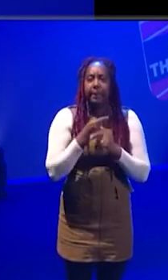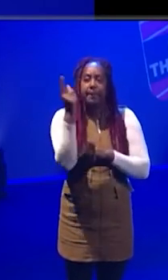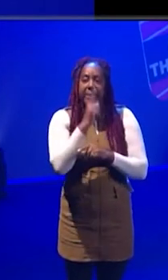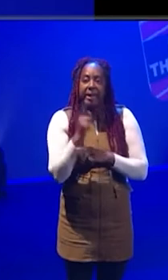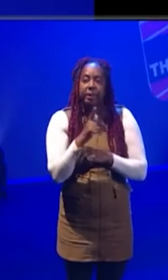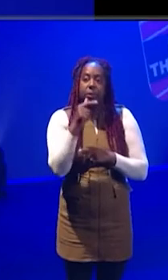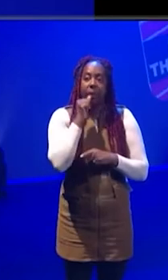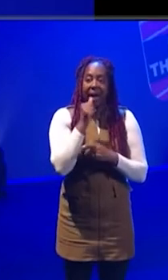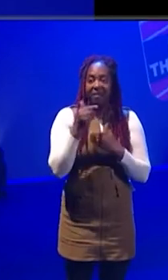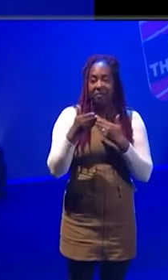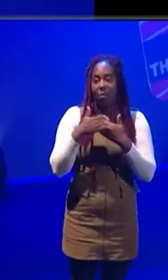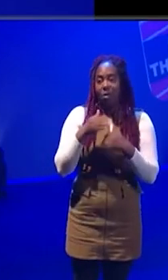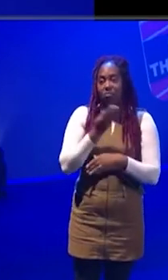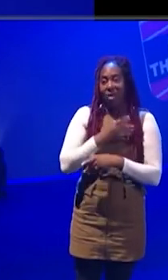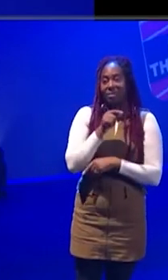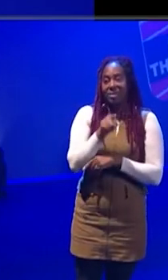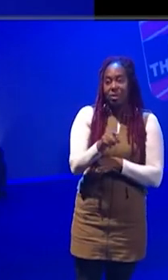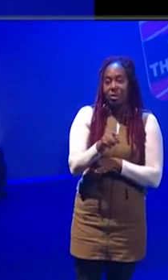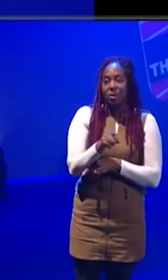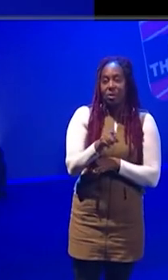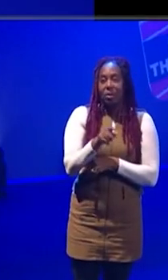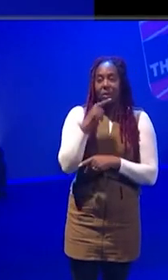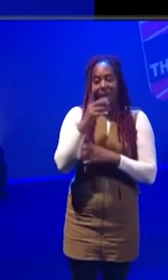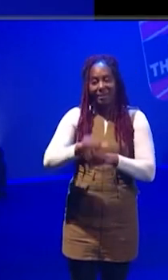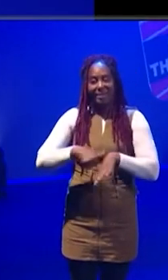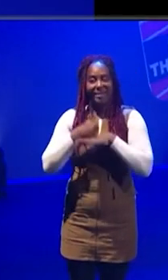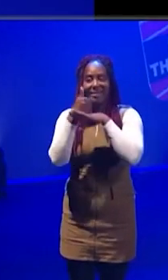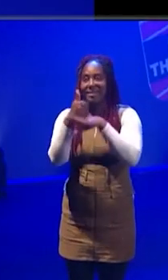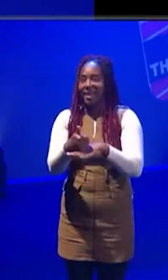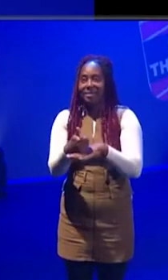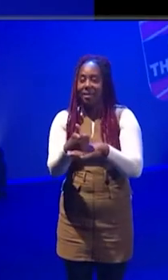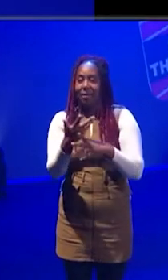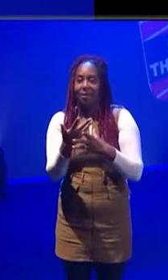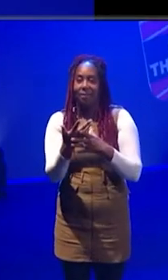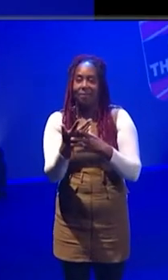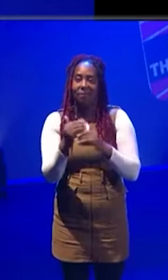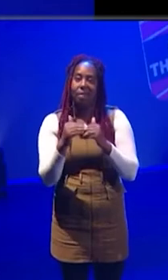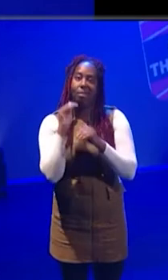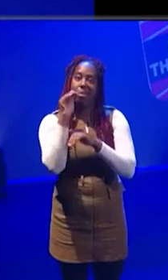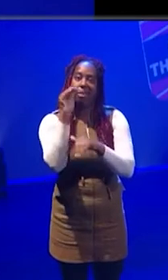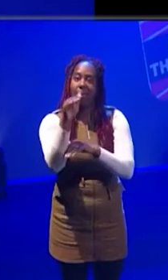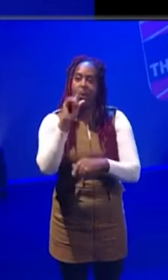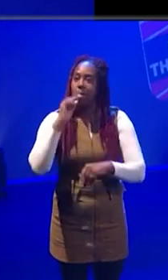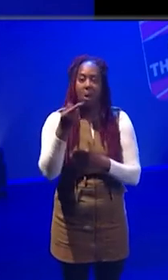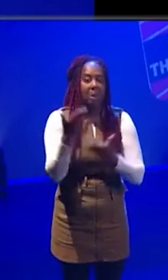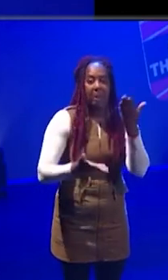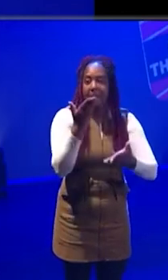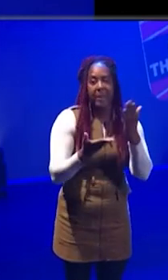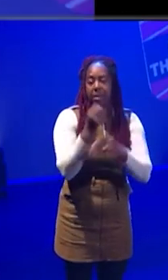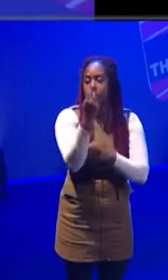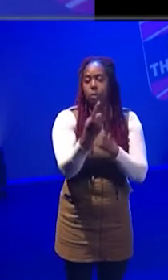have more privilege than you are, like, really well set up to get there. And you cannot compare yourself to them.